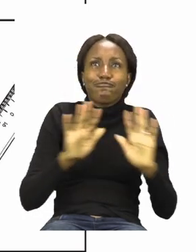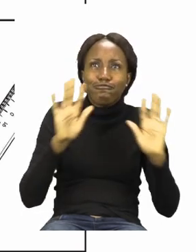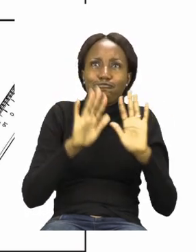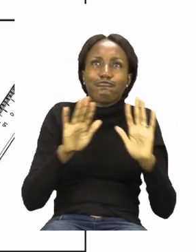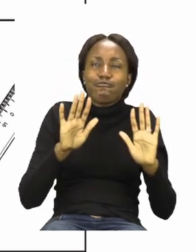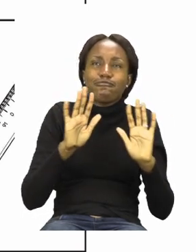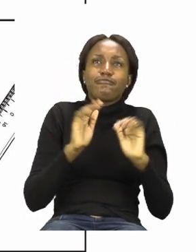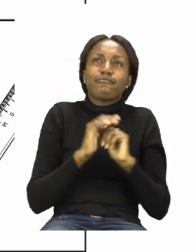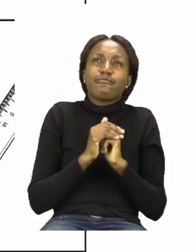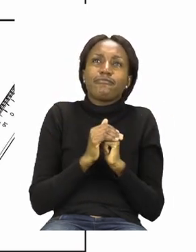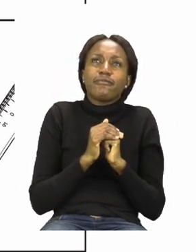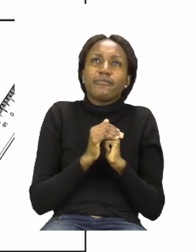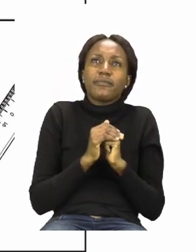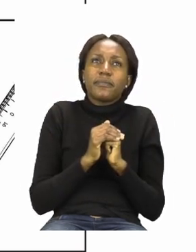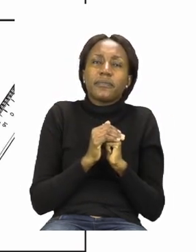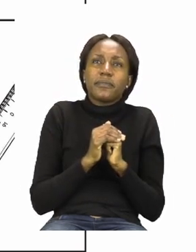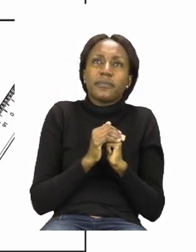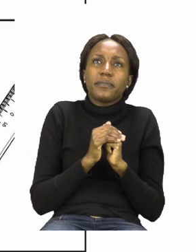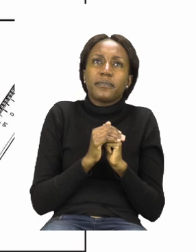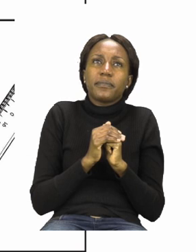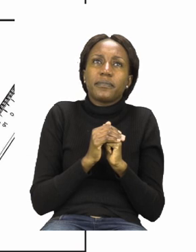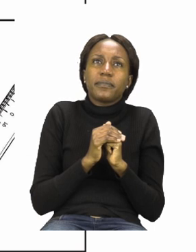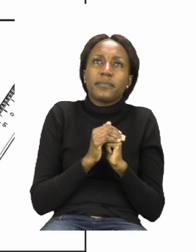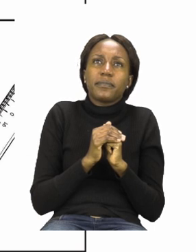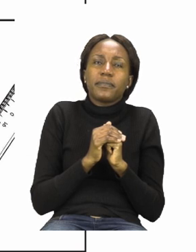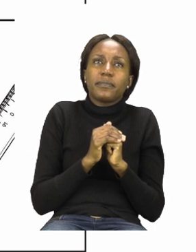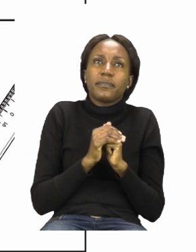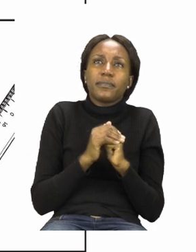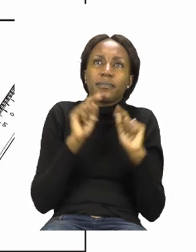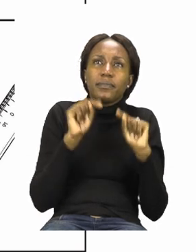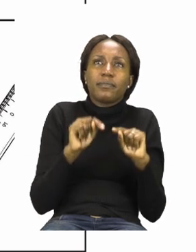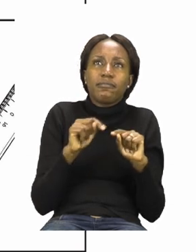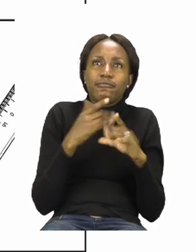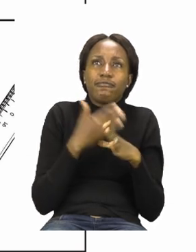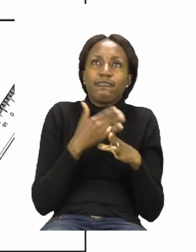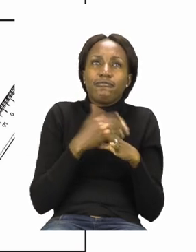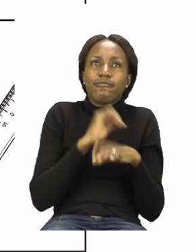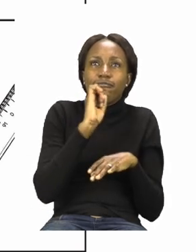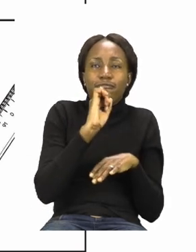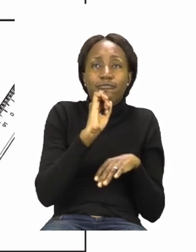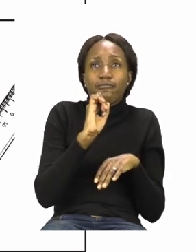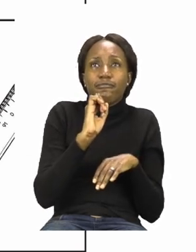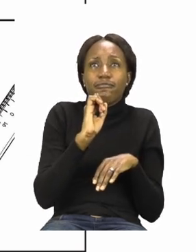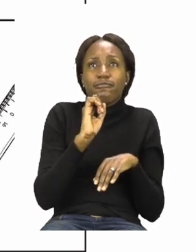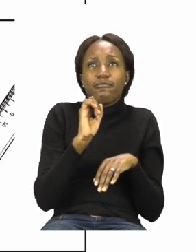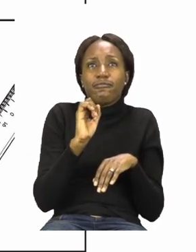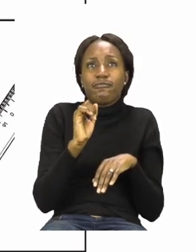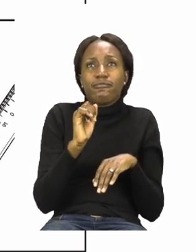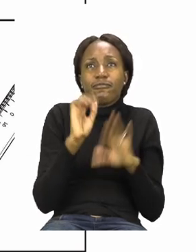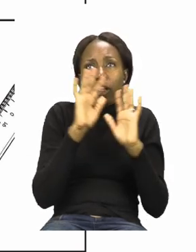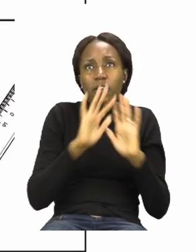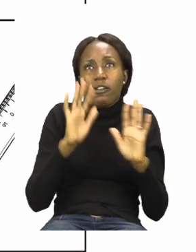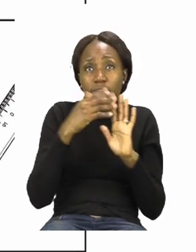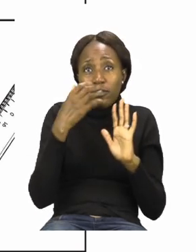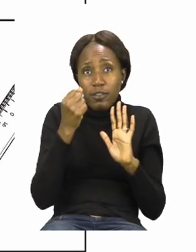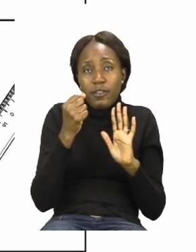colour. So it is now your job to look for the crayons or the pencils that are the same